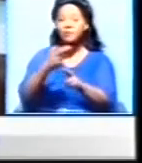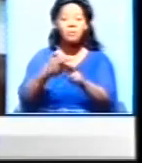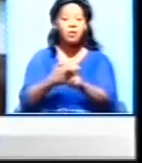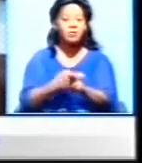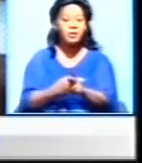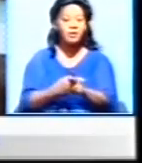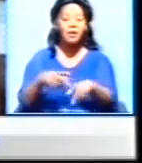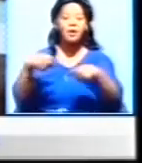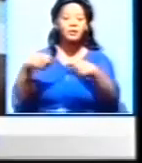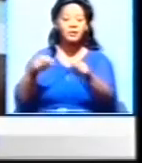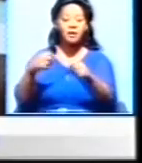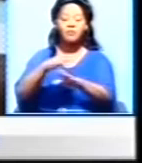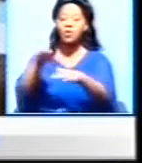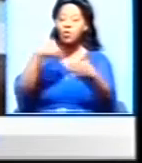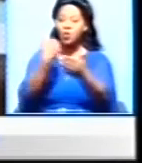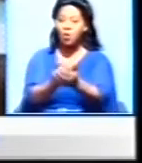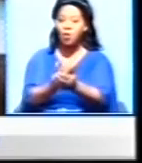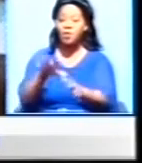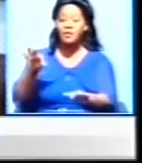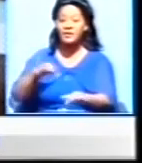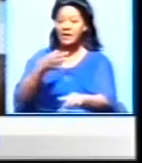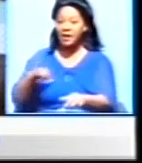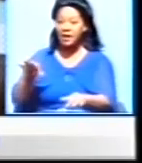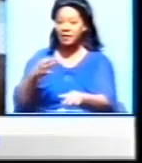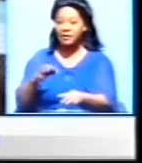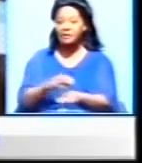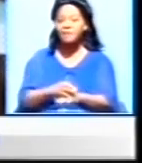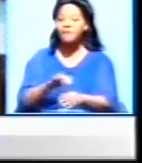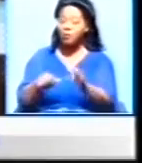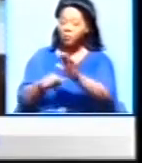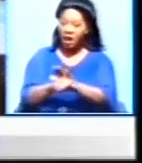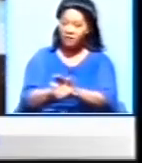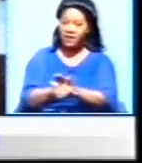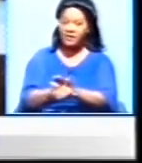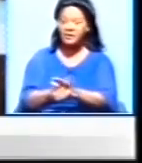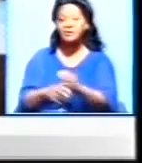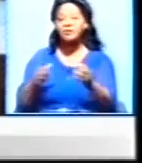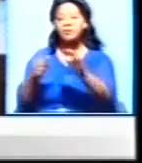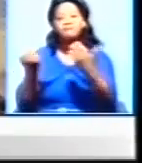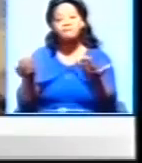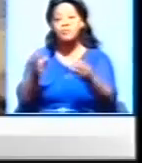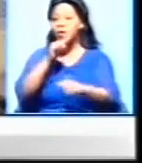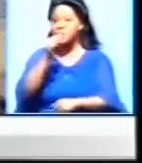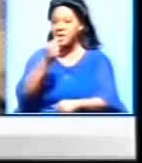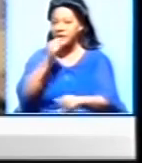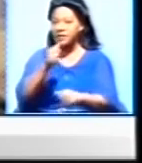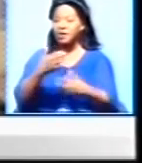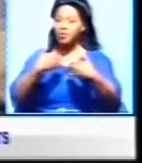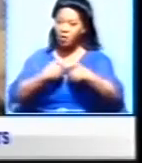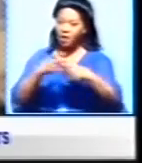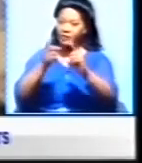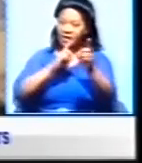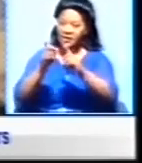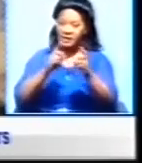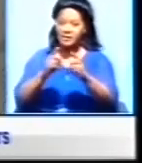we're trying to call all the stakeholders, whether from the private media, to come on board and dialogue and see the challenges that